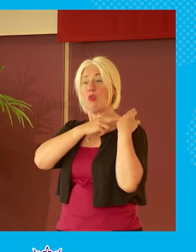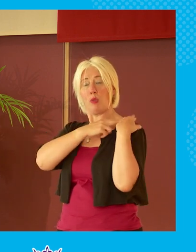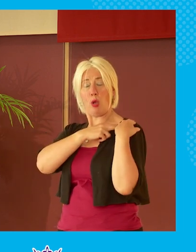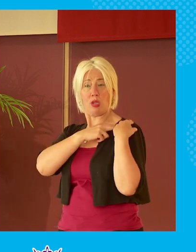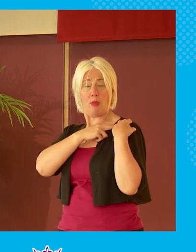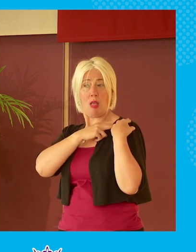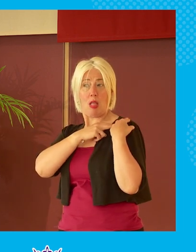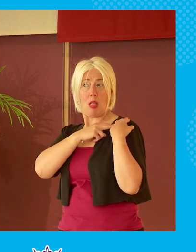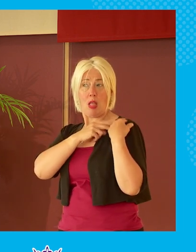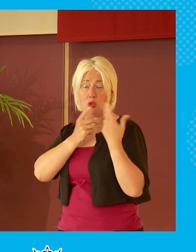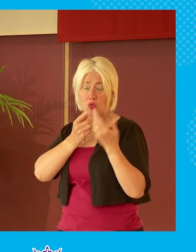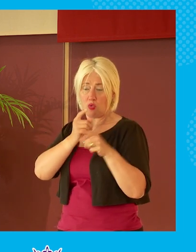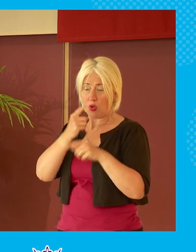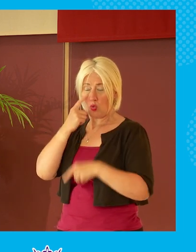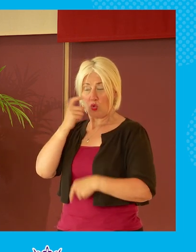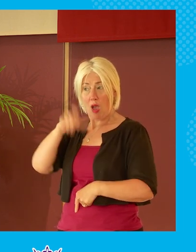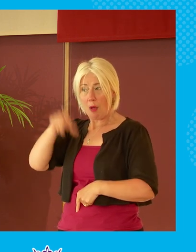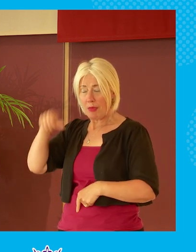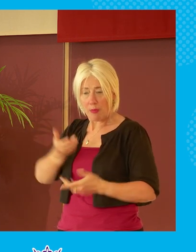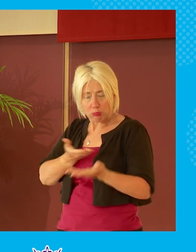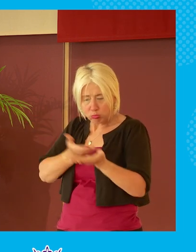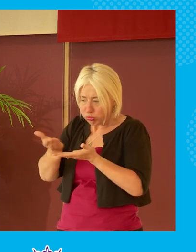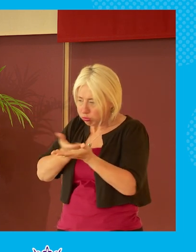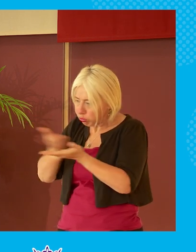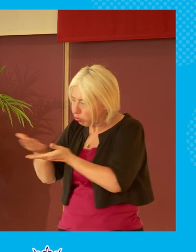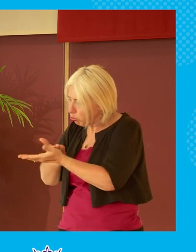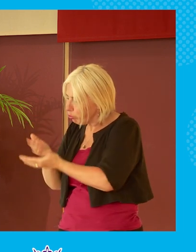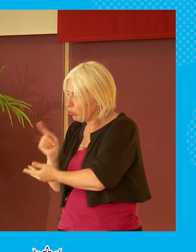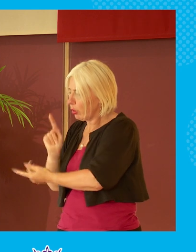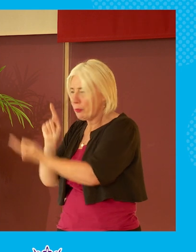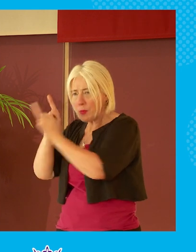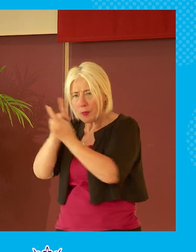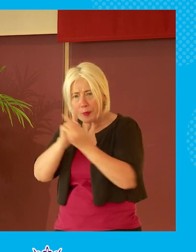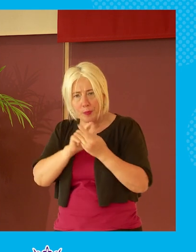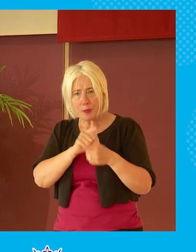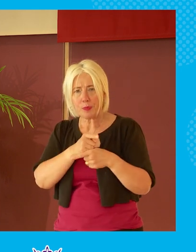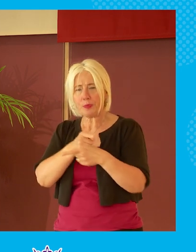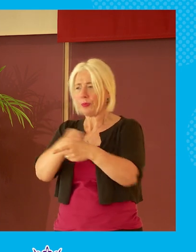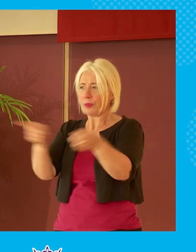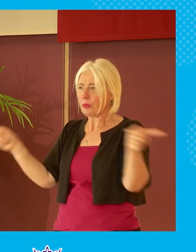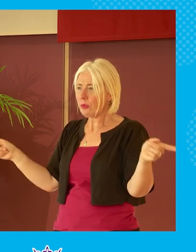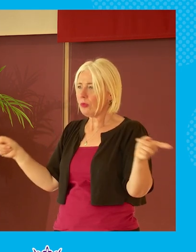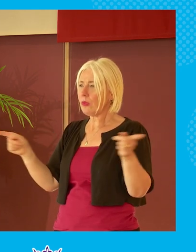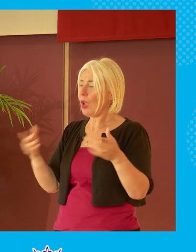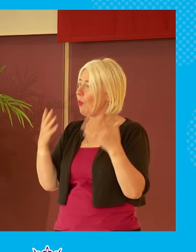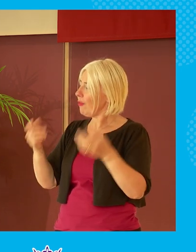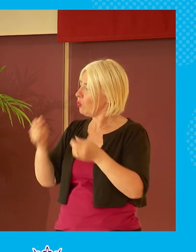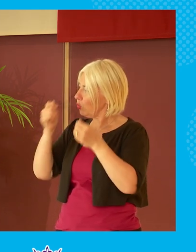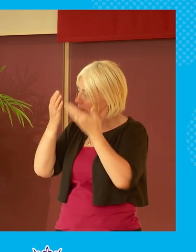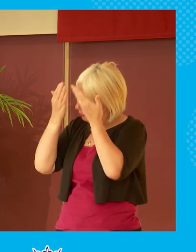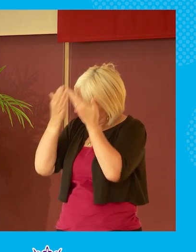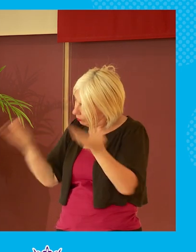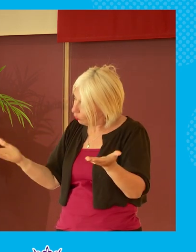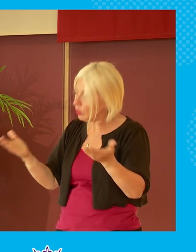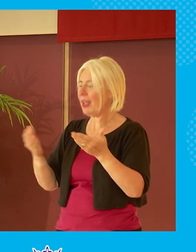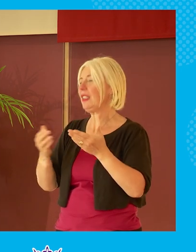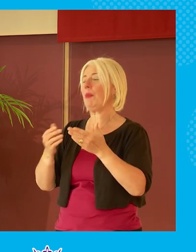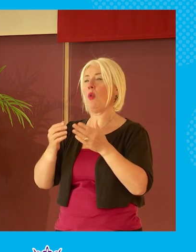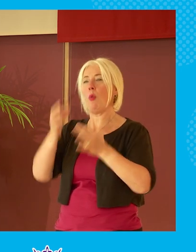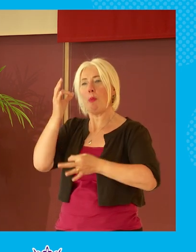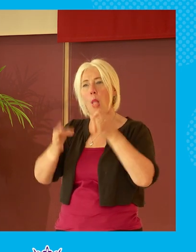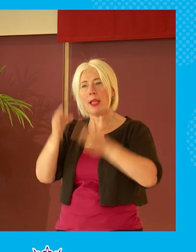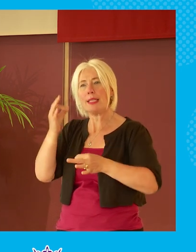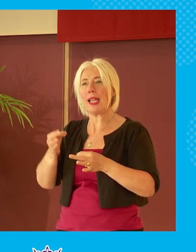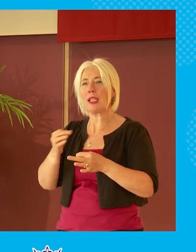to our young people and those that we come into contact with in a measured respectful way about politicians not to buy